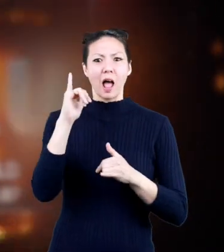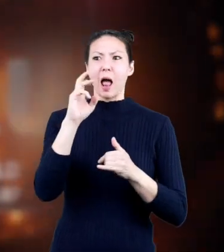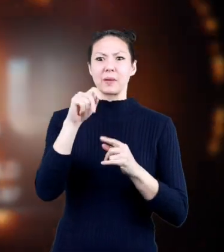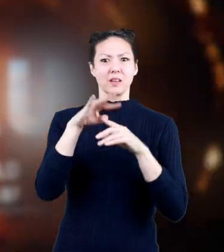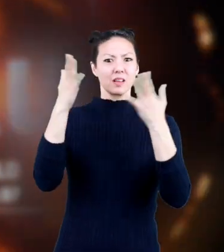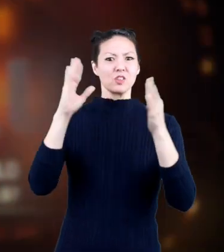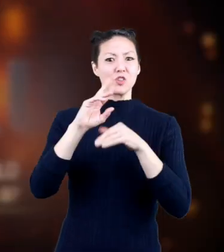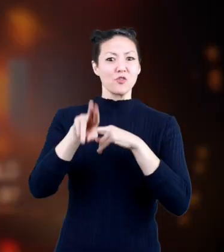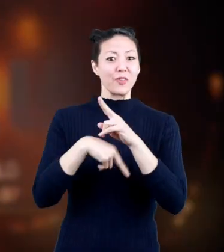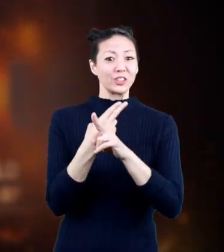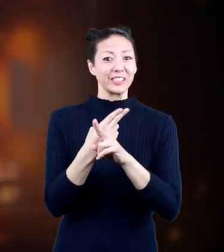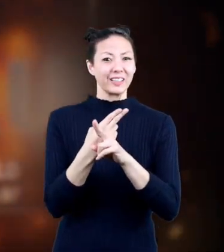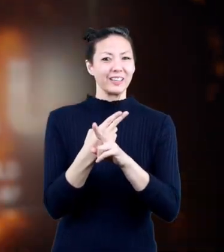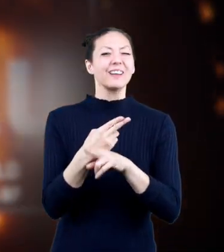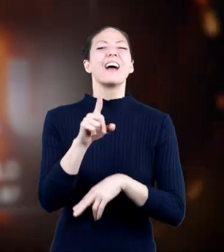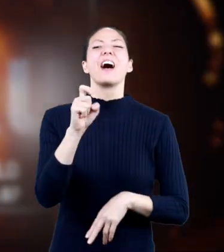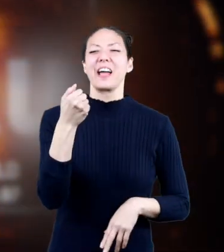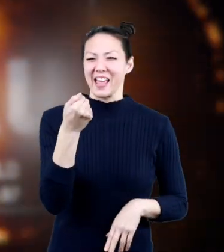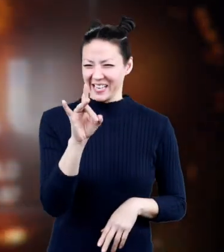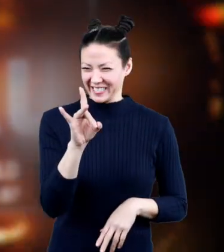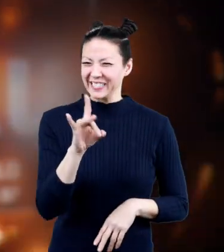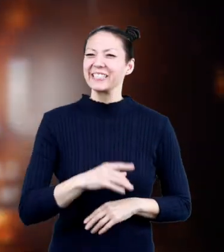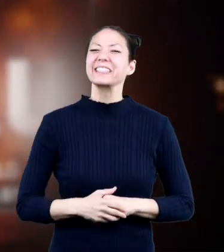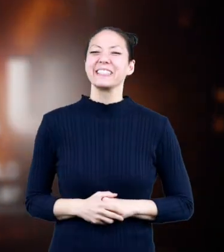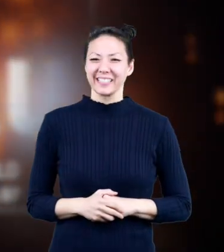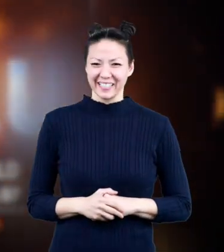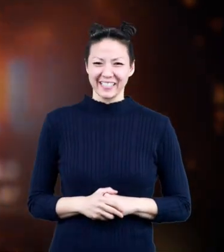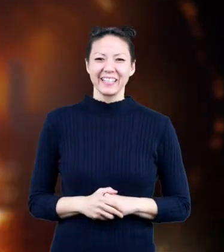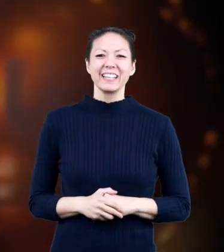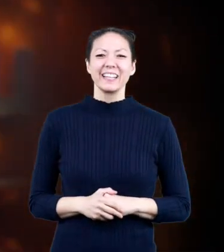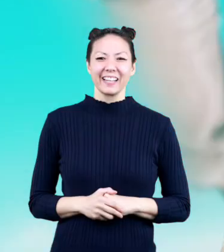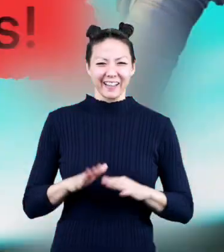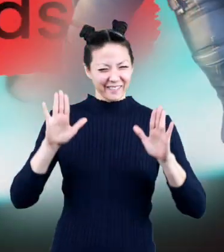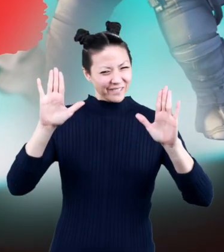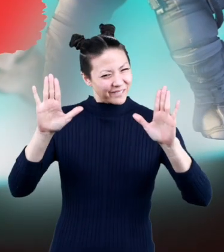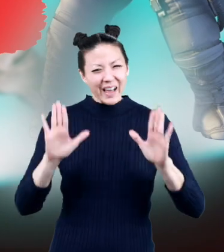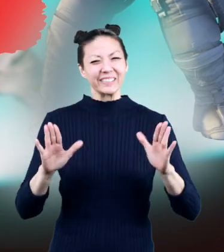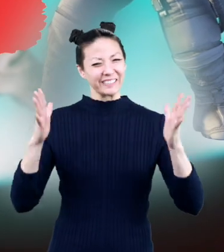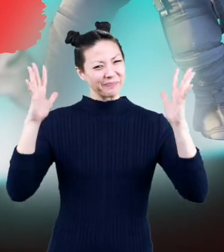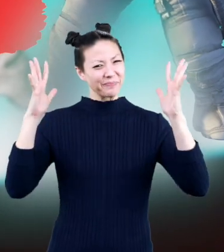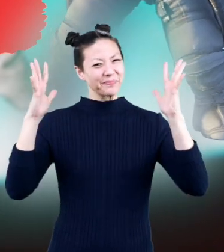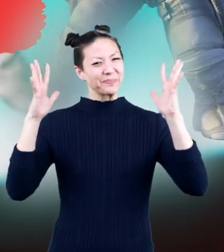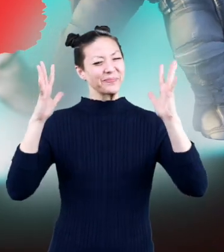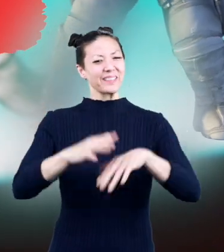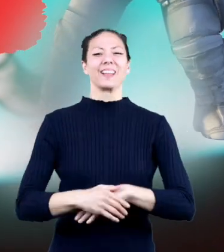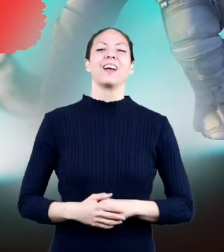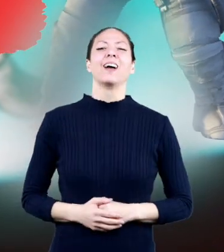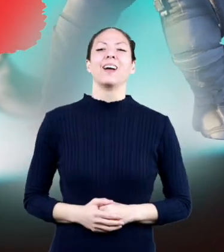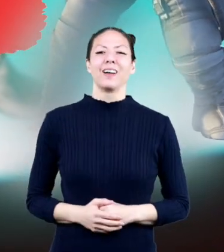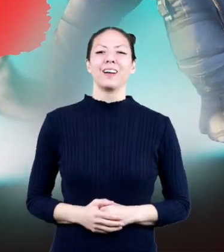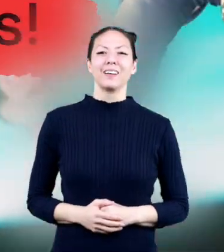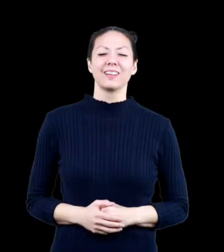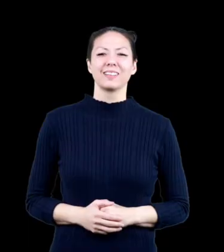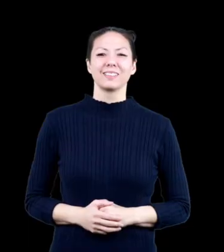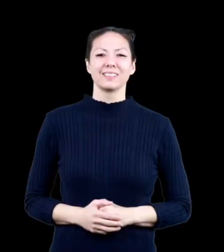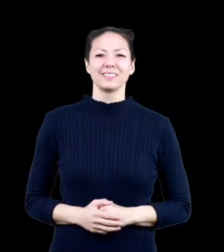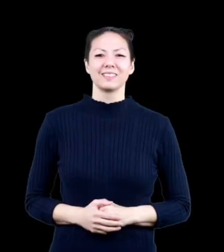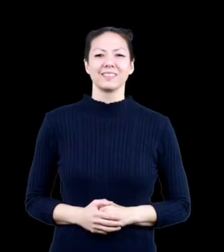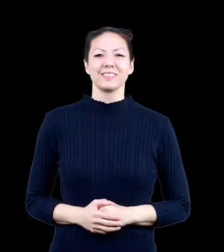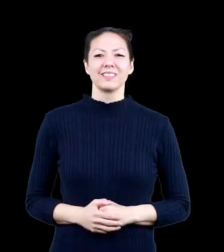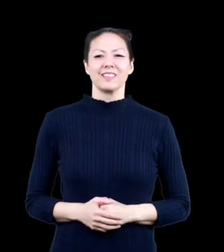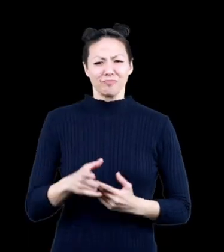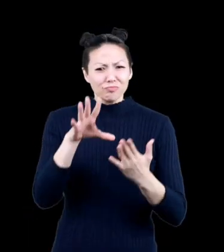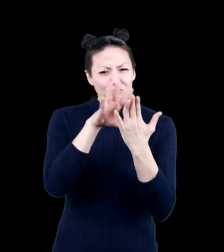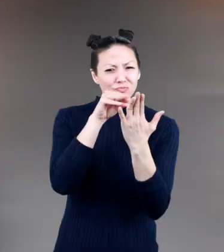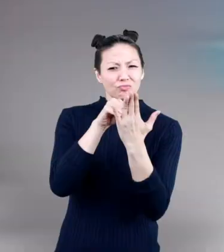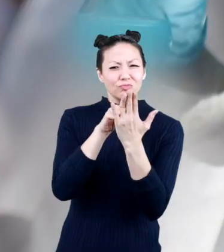i bet you said 118 fantastic job friends even